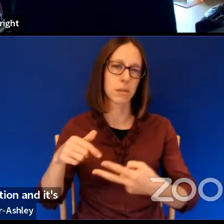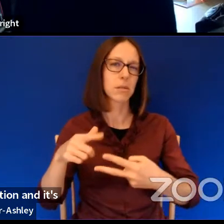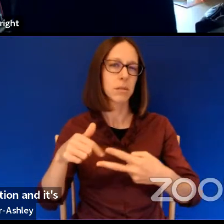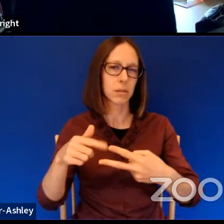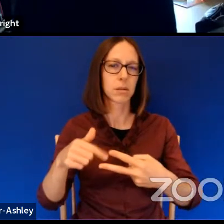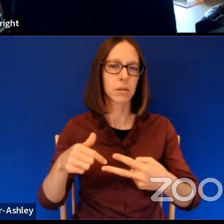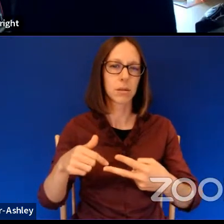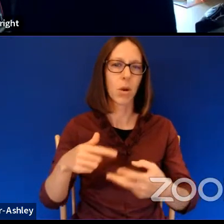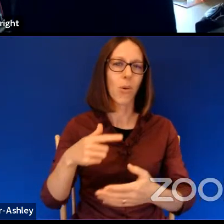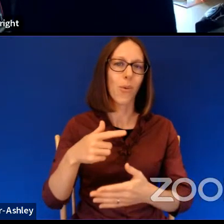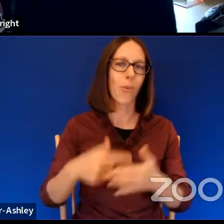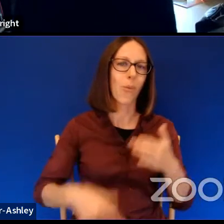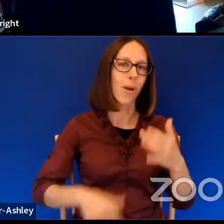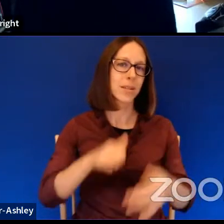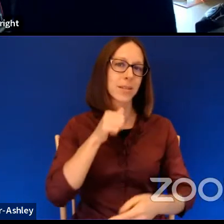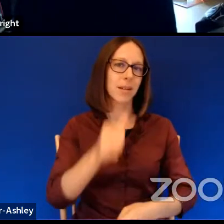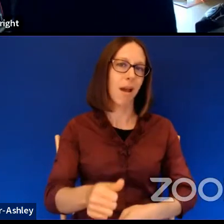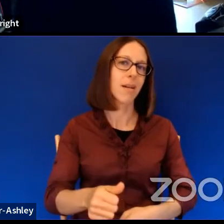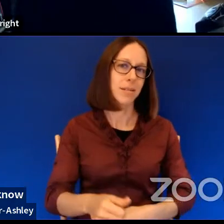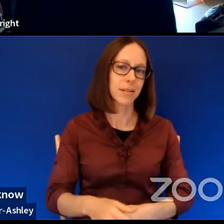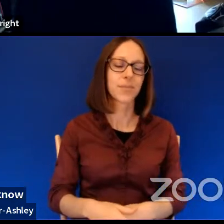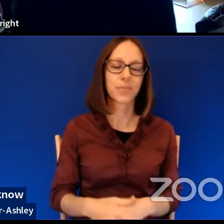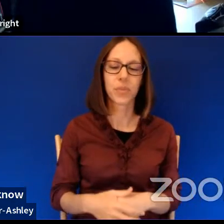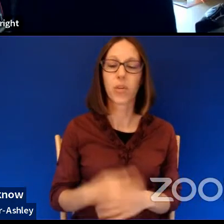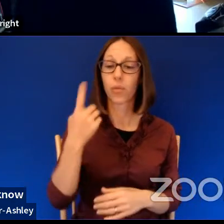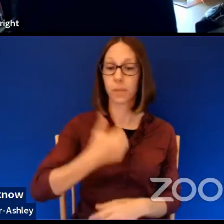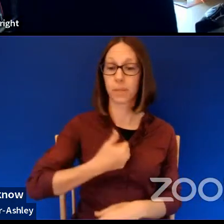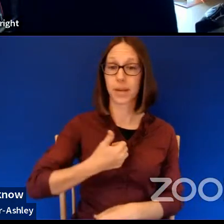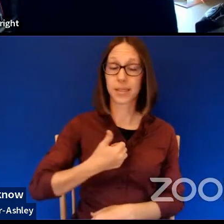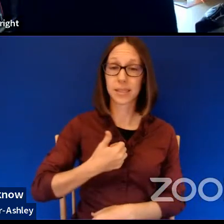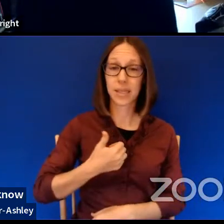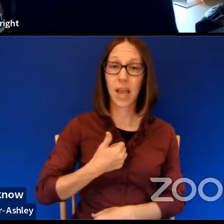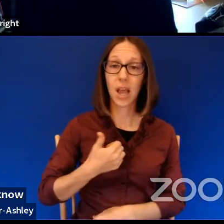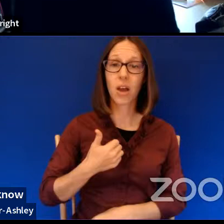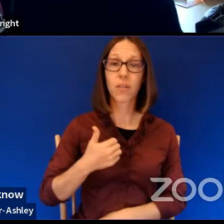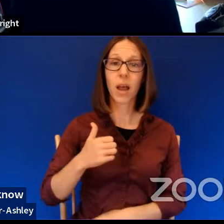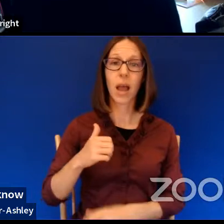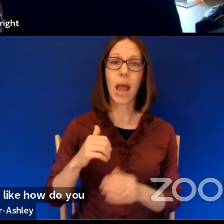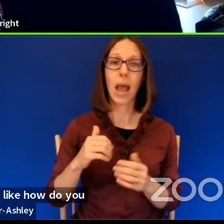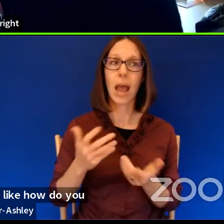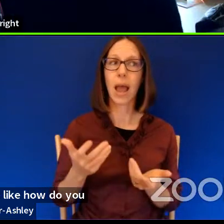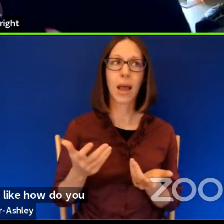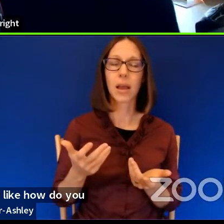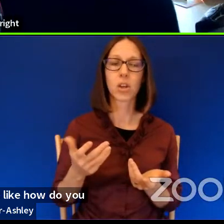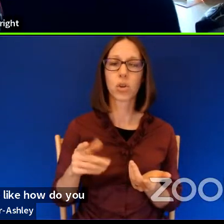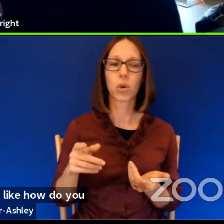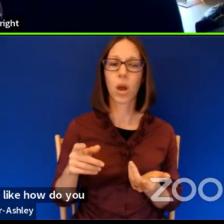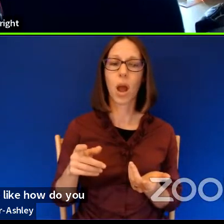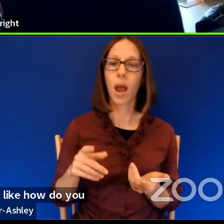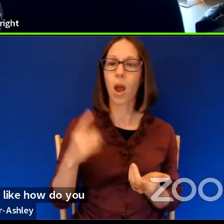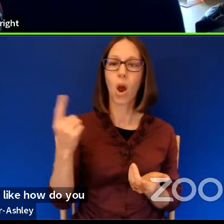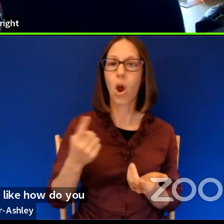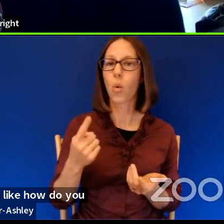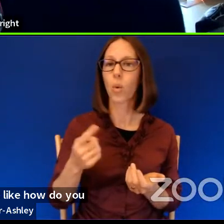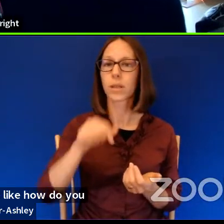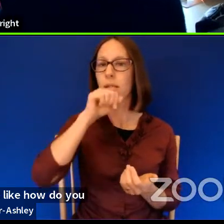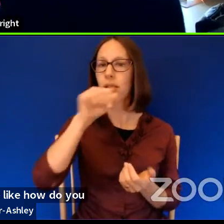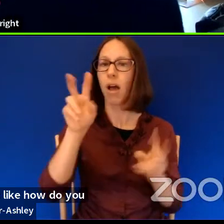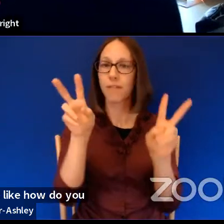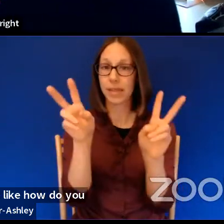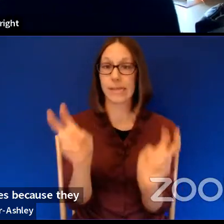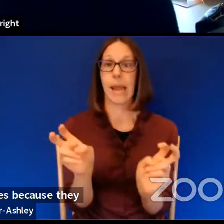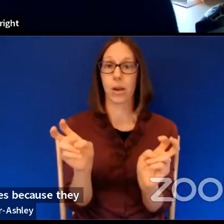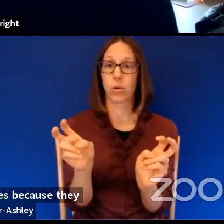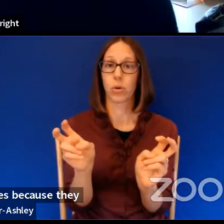uh, what isn't, I suppose, but, you know, for me, like, how do you, you know, you have to, I always love titles because they, they